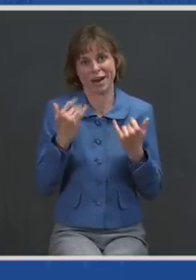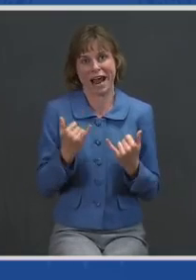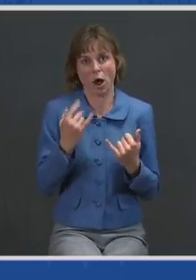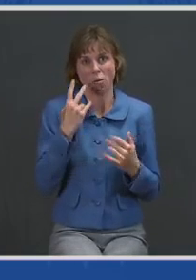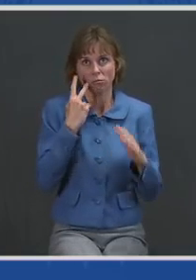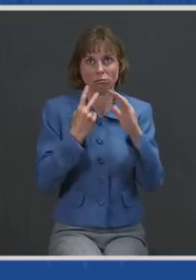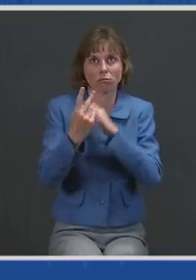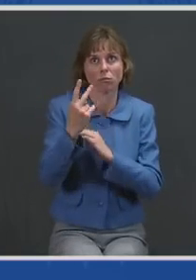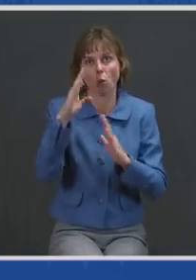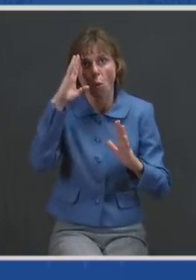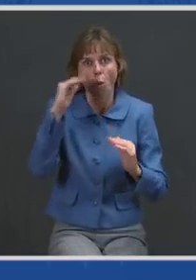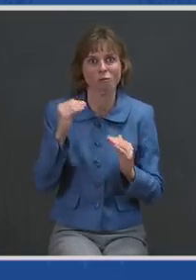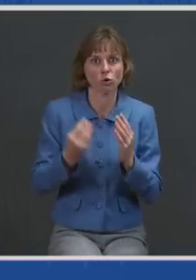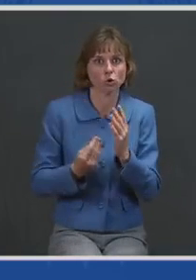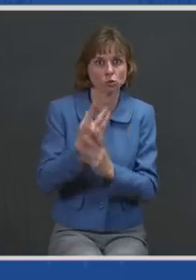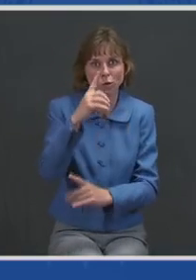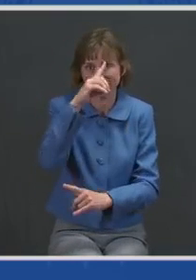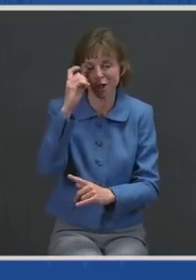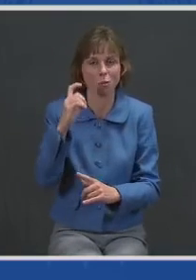not stick with the rules.